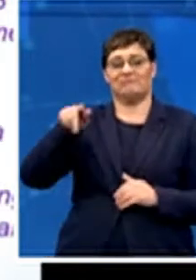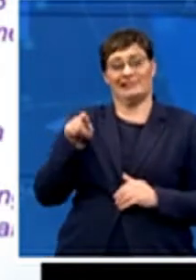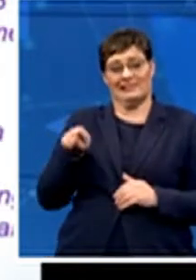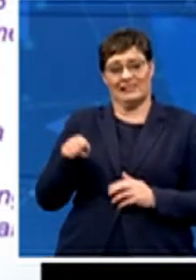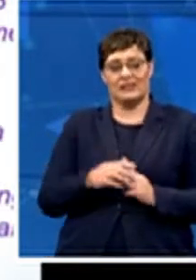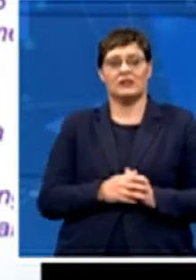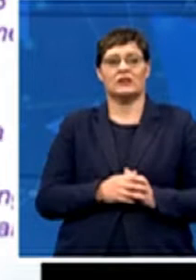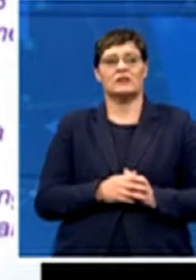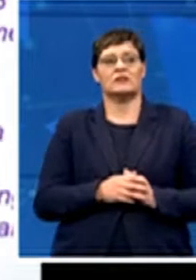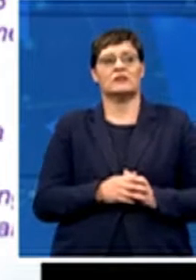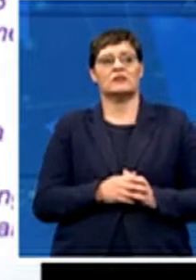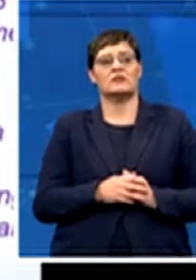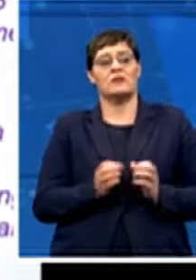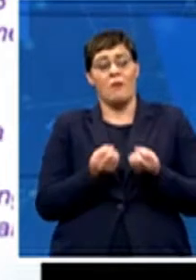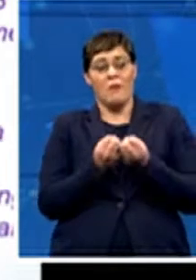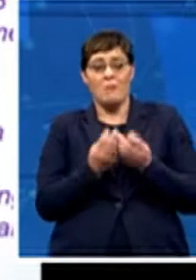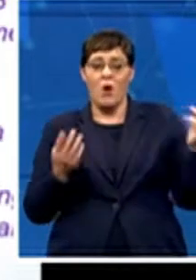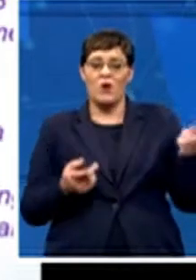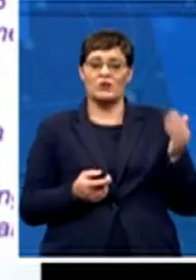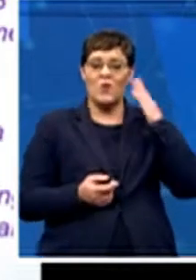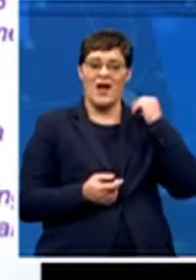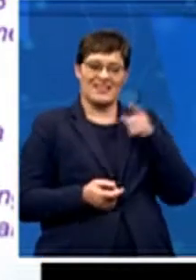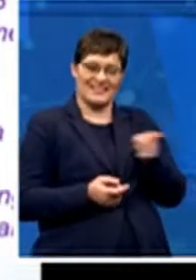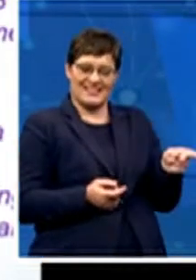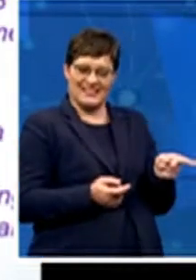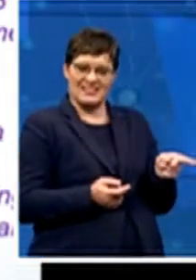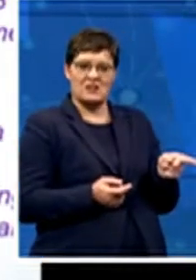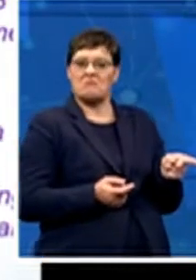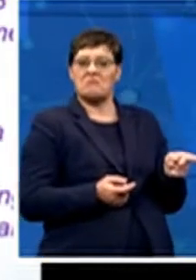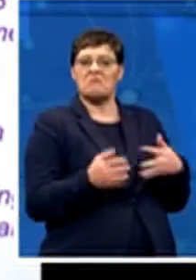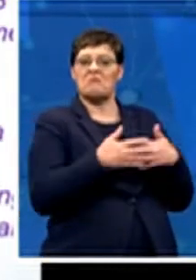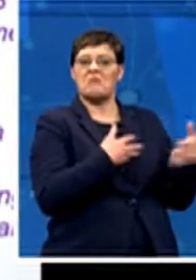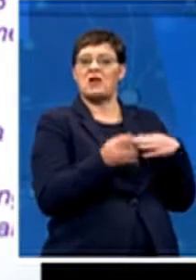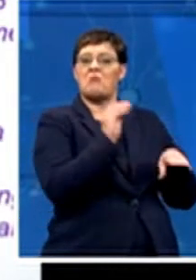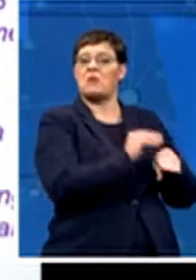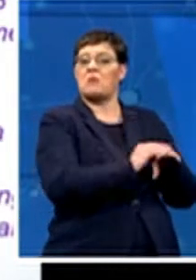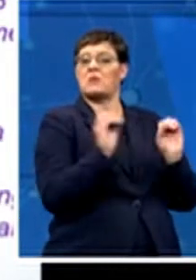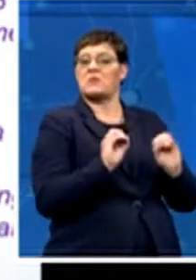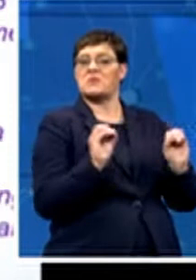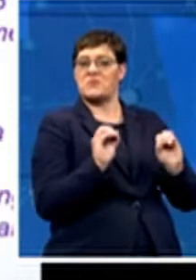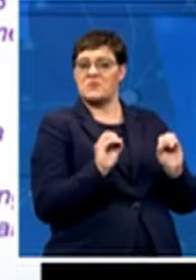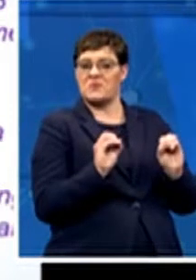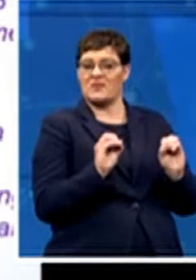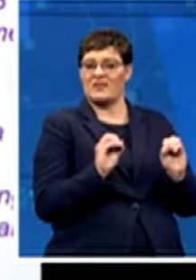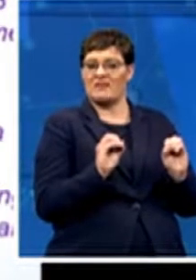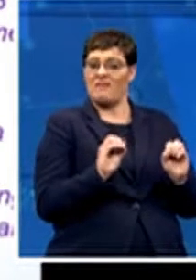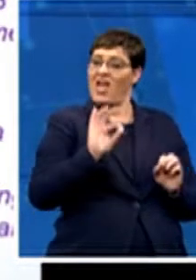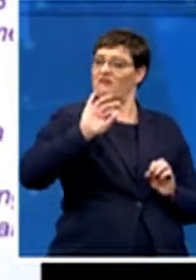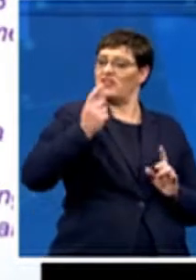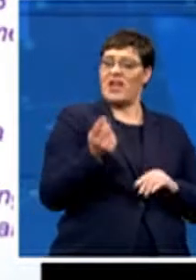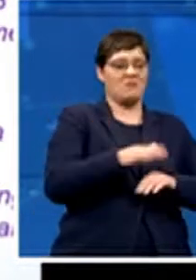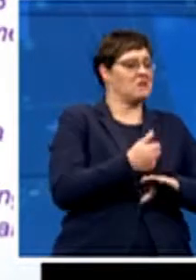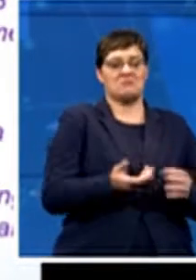of the white players do not have to deal with some of those issues on a day-to-day basis. And so all of this would